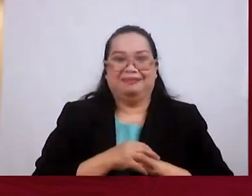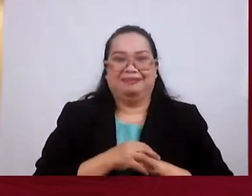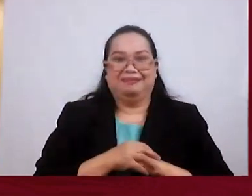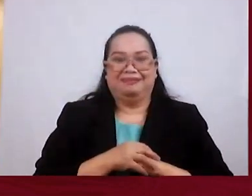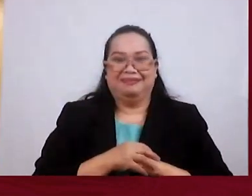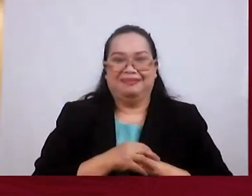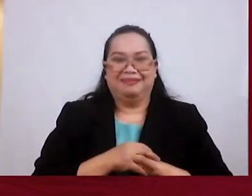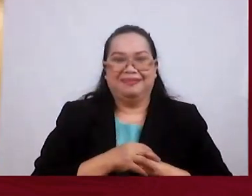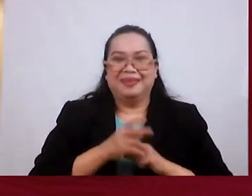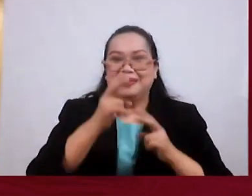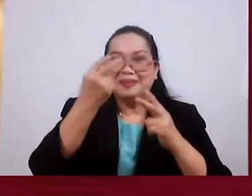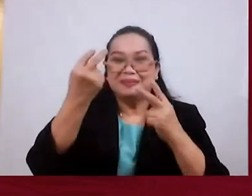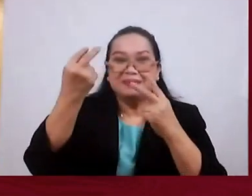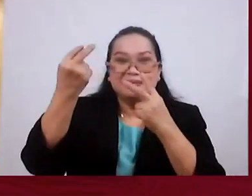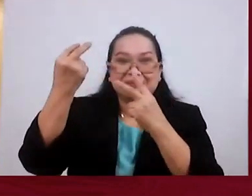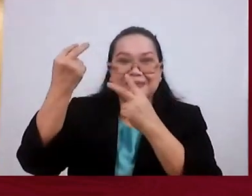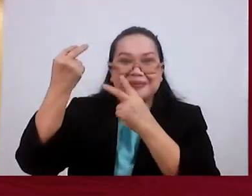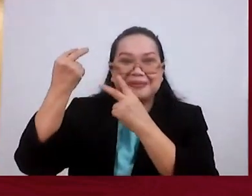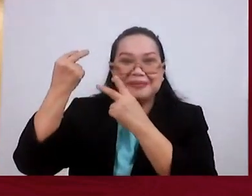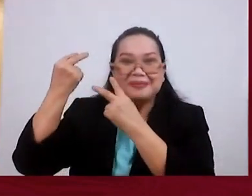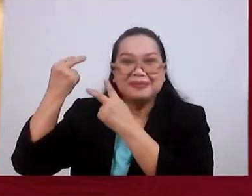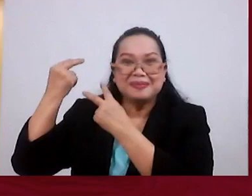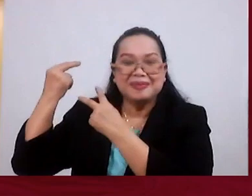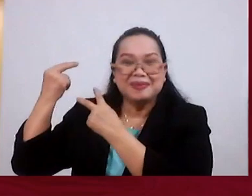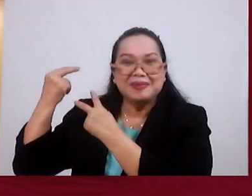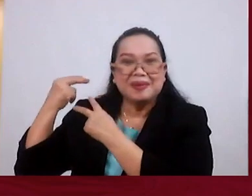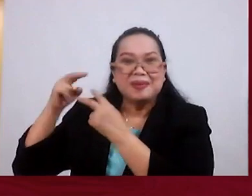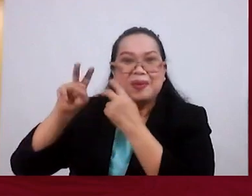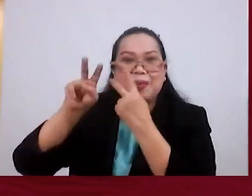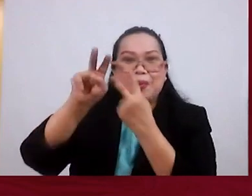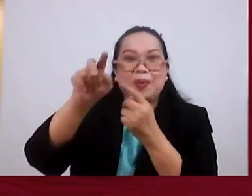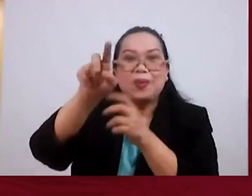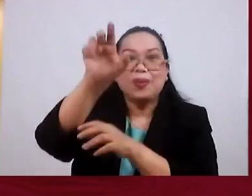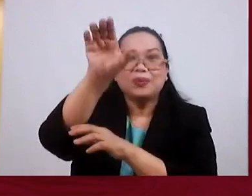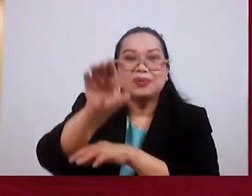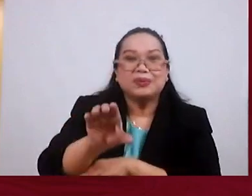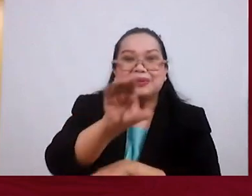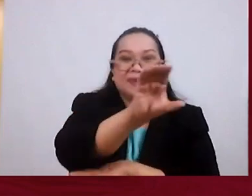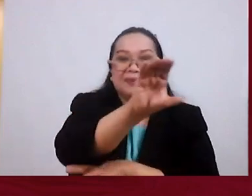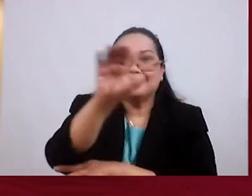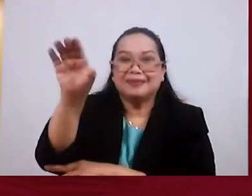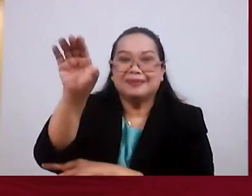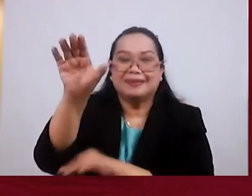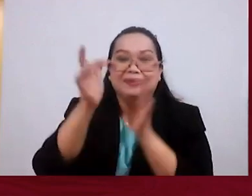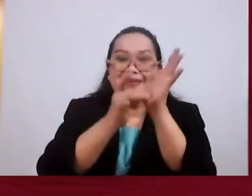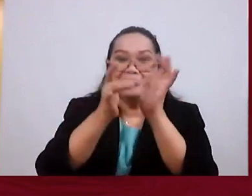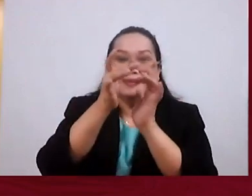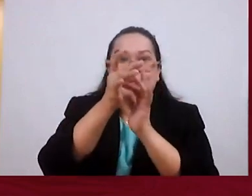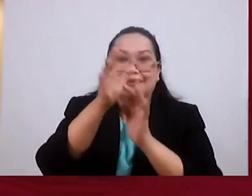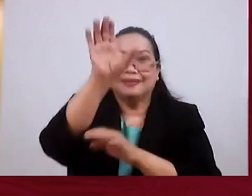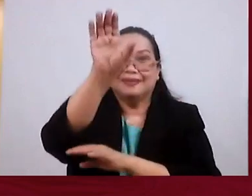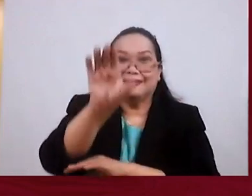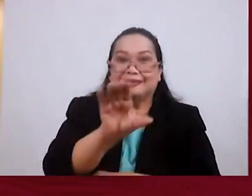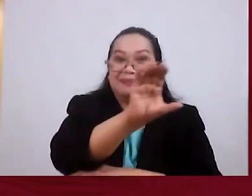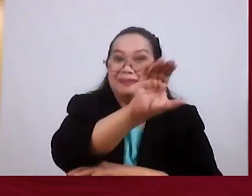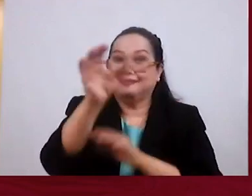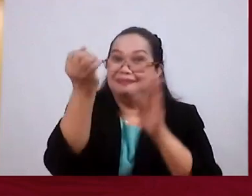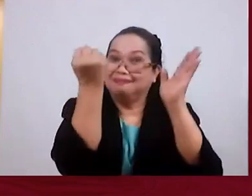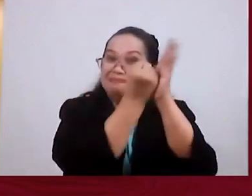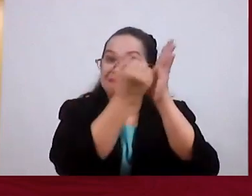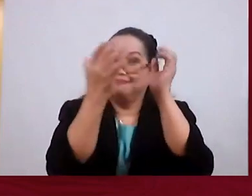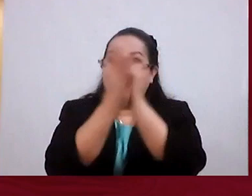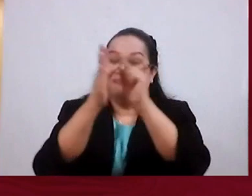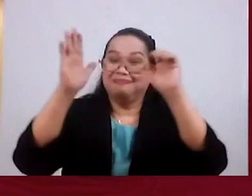You See It All Goes Back To The Cross It All Goes Back To The Cross The Cost Of Calvary The Writer Is Really